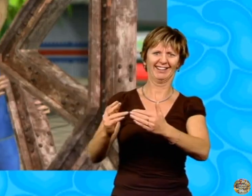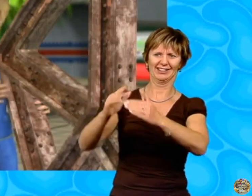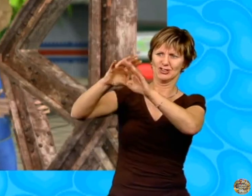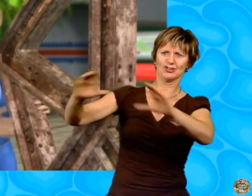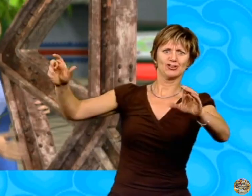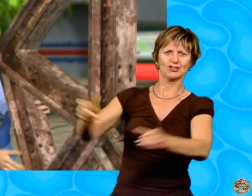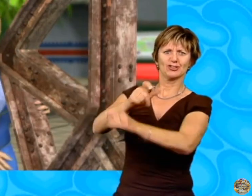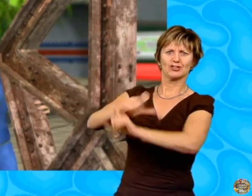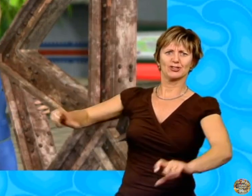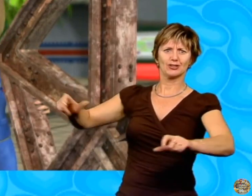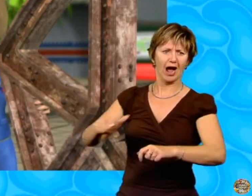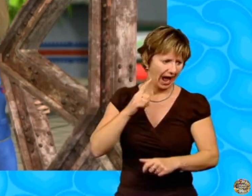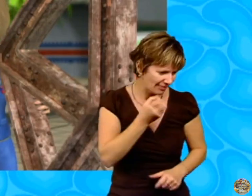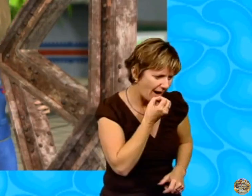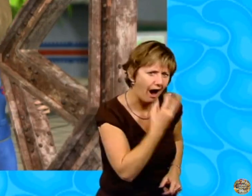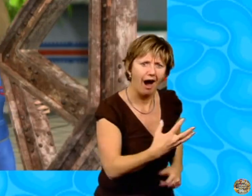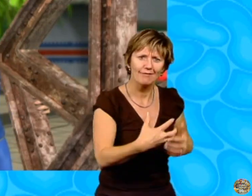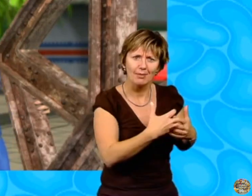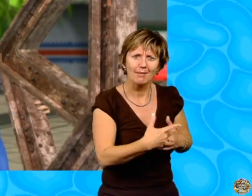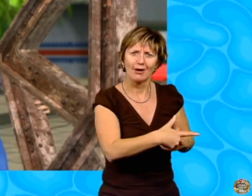I think it's amazing, Brooklyn.